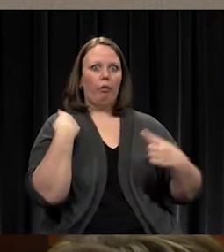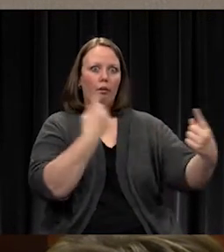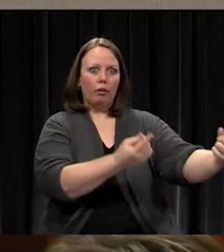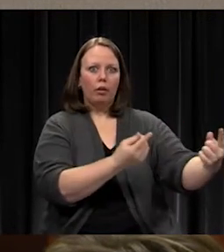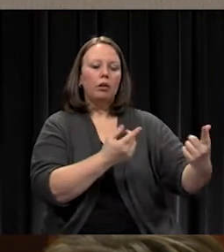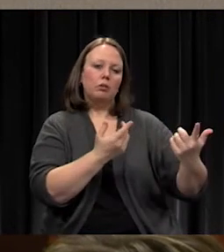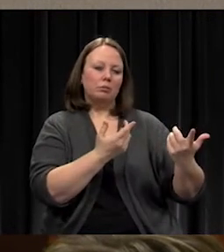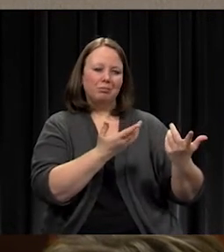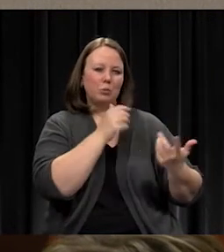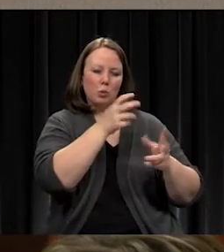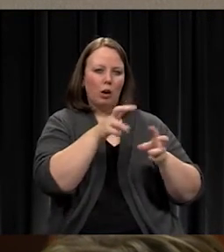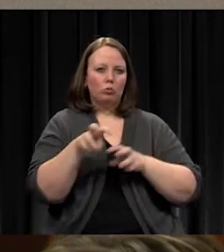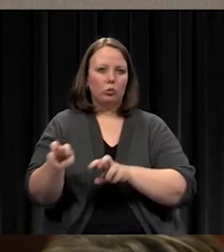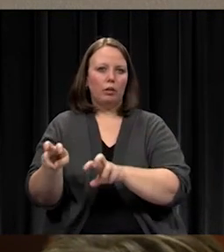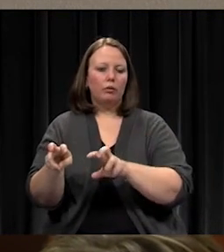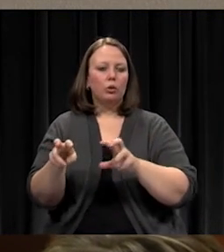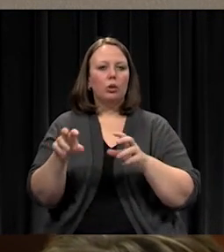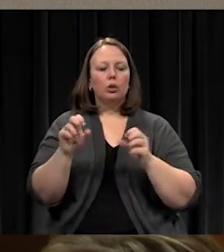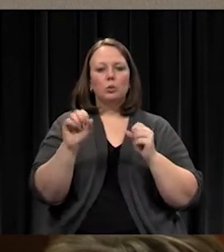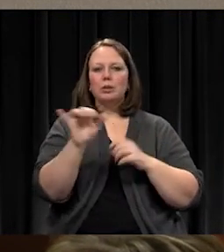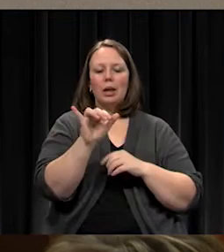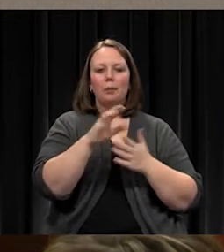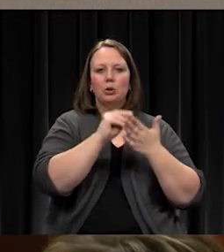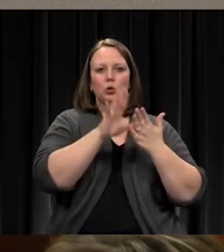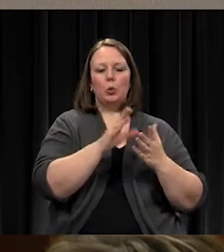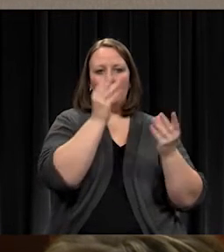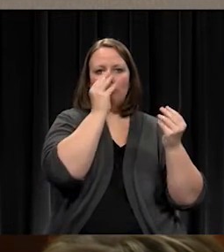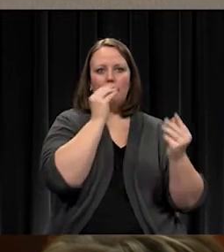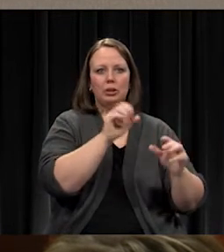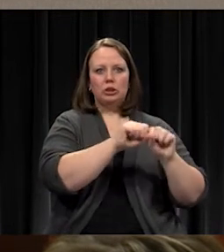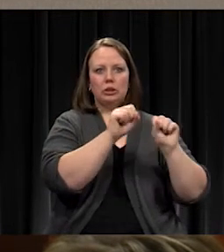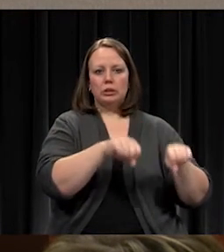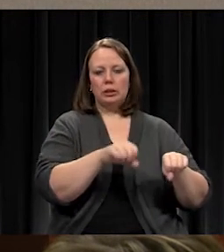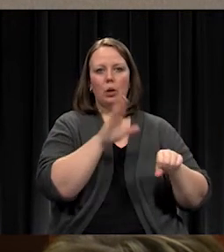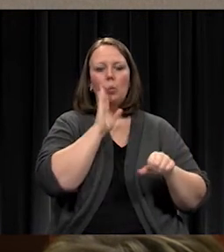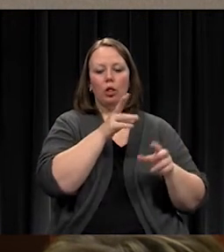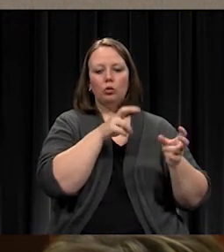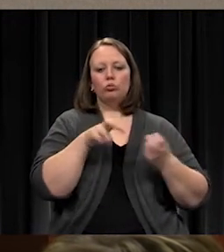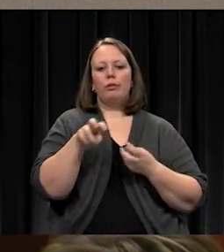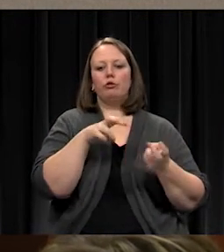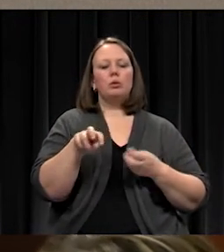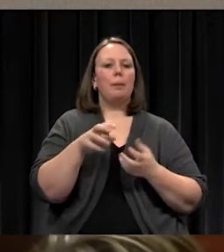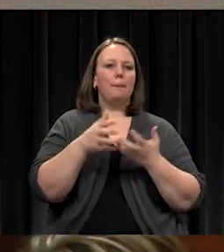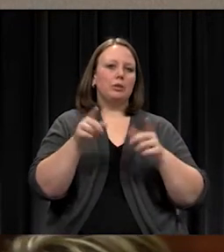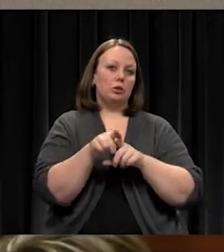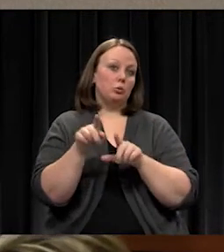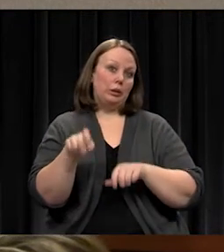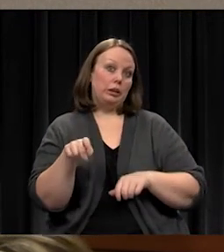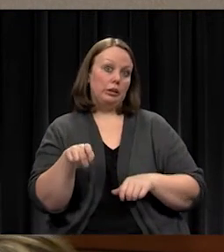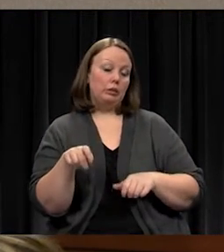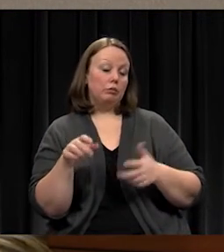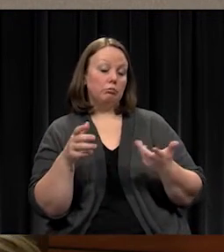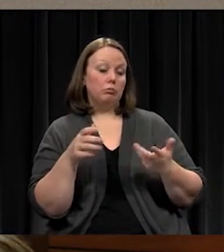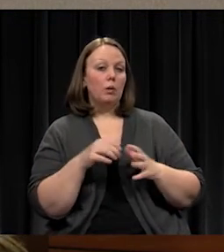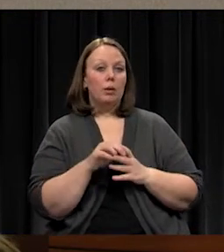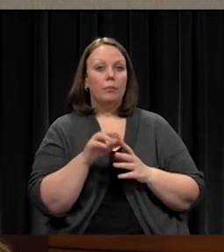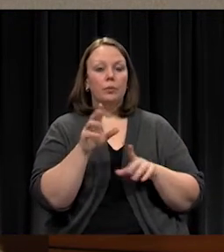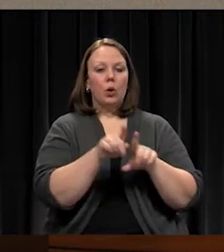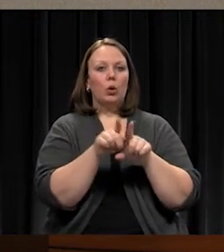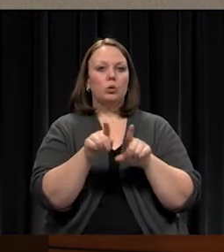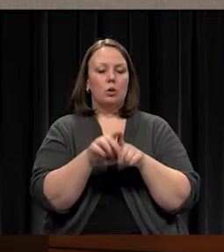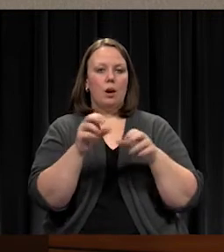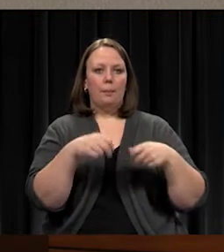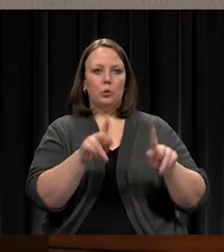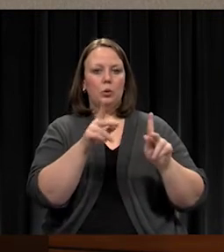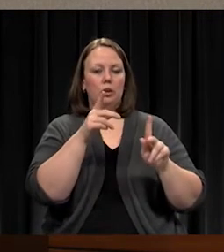with the student information system. We will pull as much data into it as we need to pull into it. And then we'll also give the opportunity for the